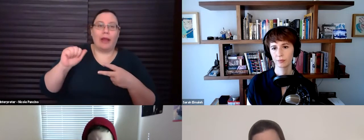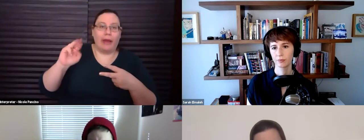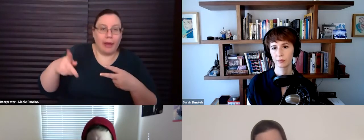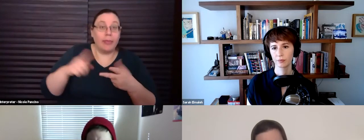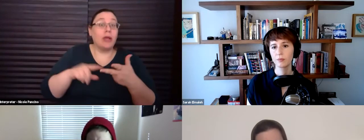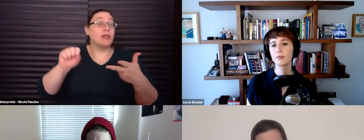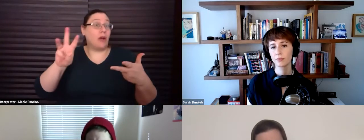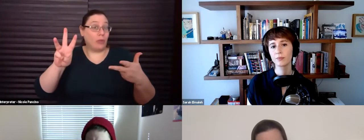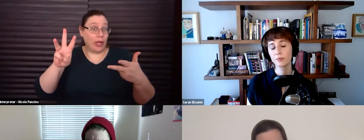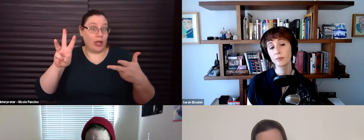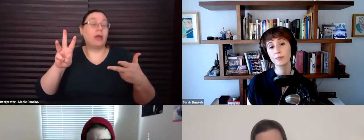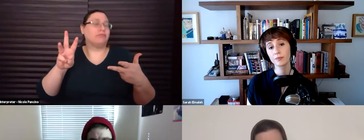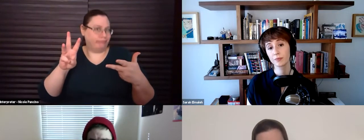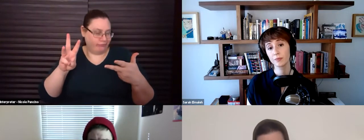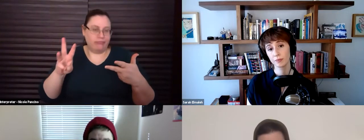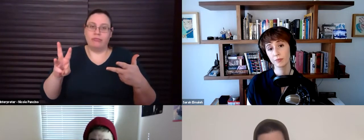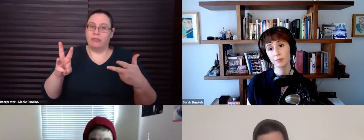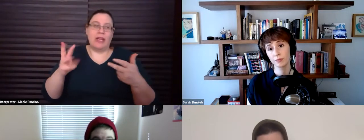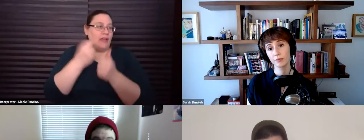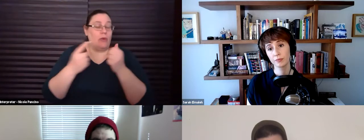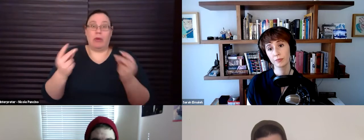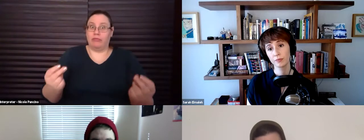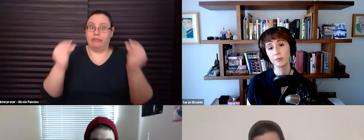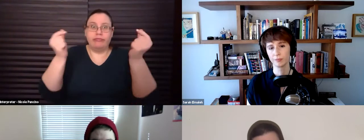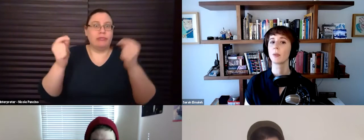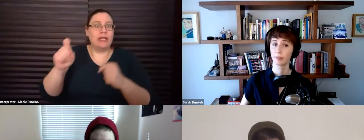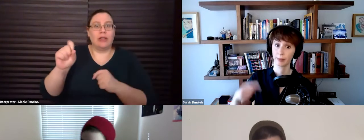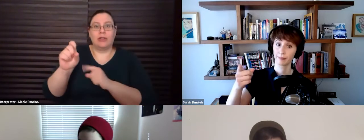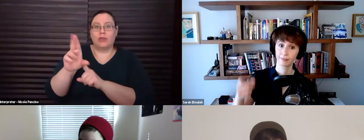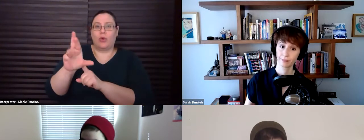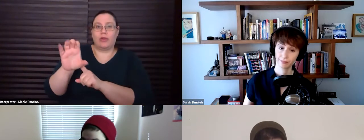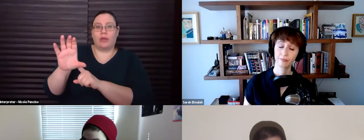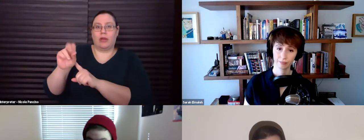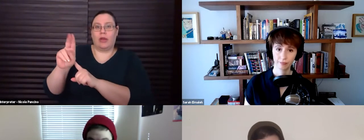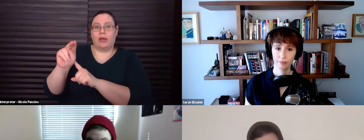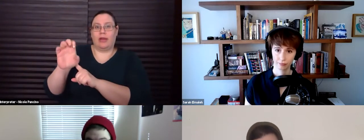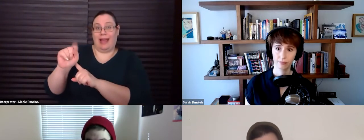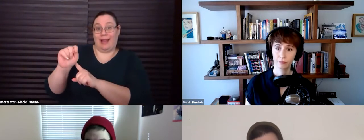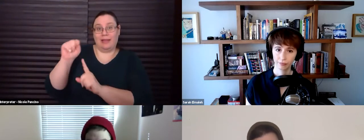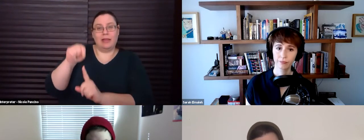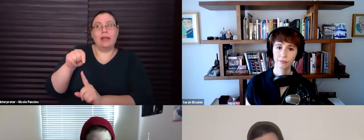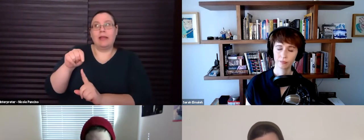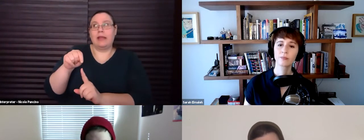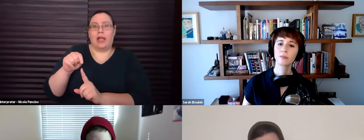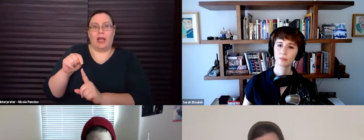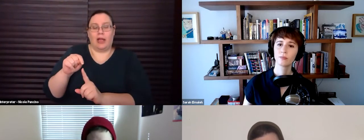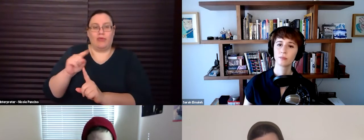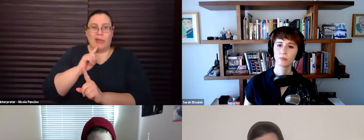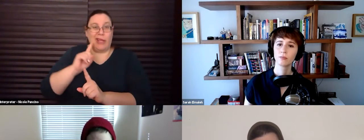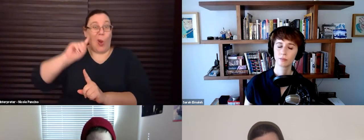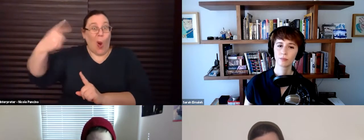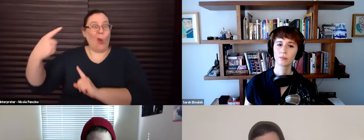We really had to go through like everybody all of a sudden had to have source connect, which was something no one besides the